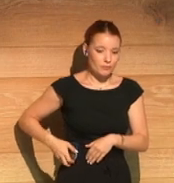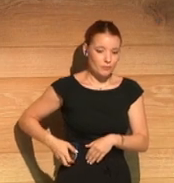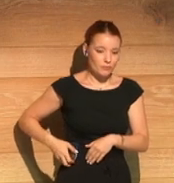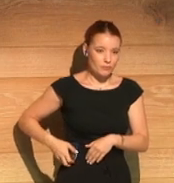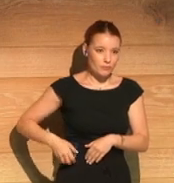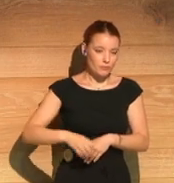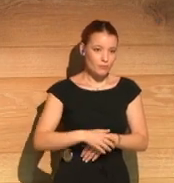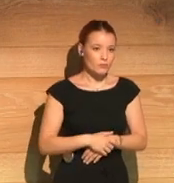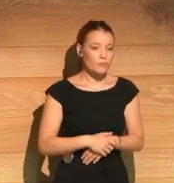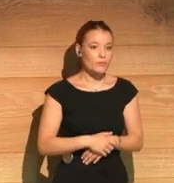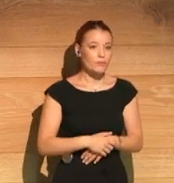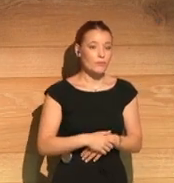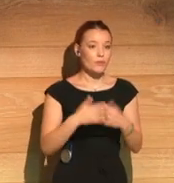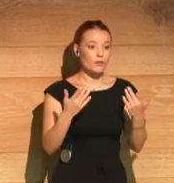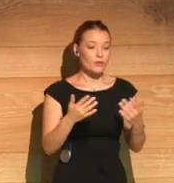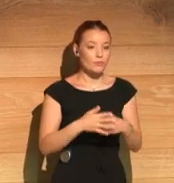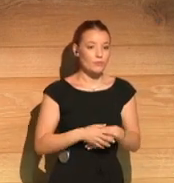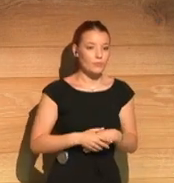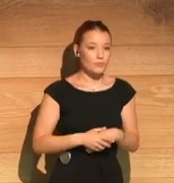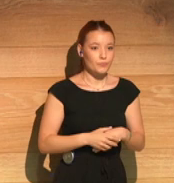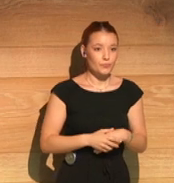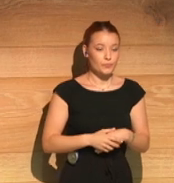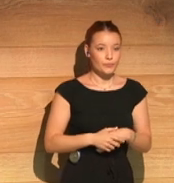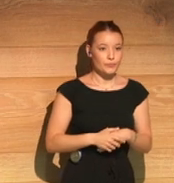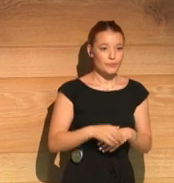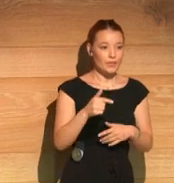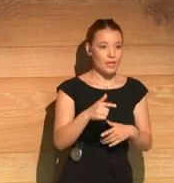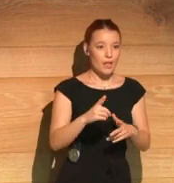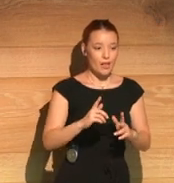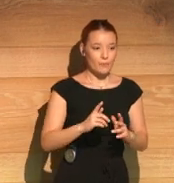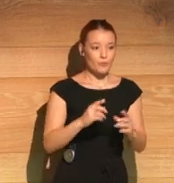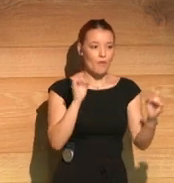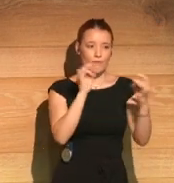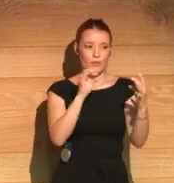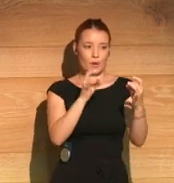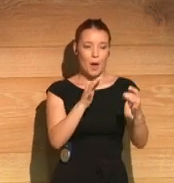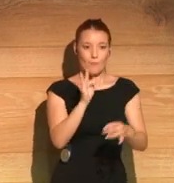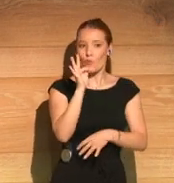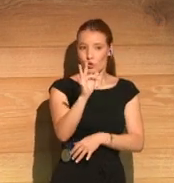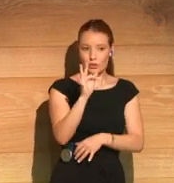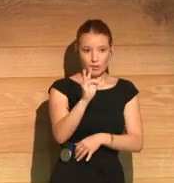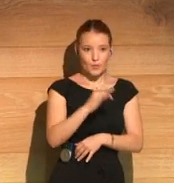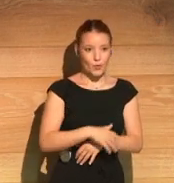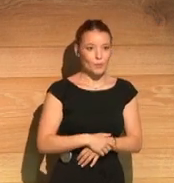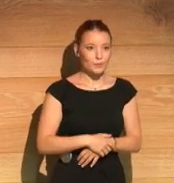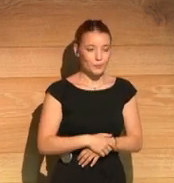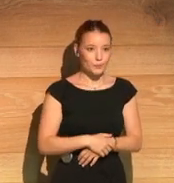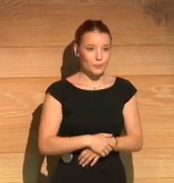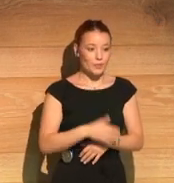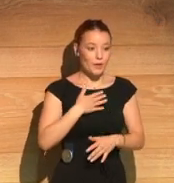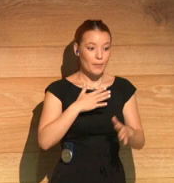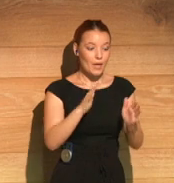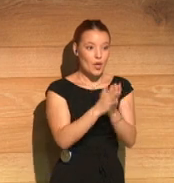positive reaction. It's definitely become my most popular novel after The Boy in the Striped Pajamas.